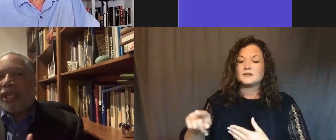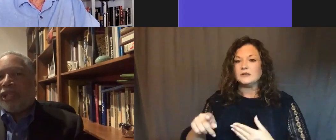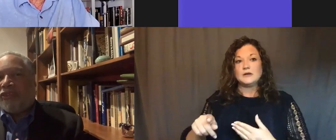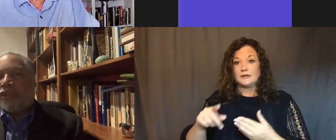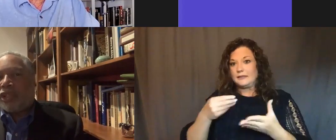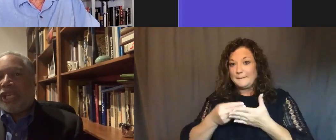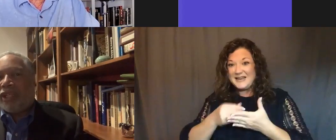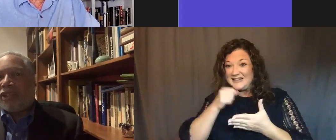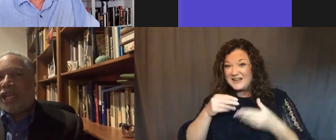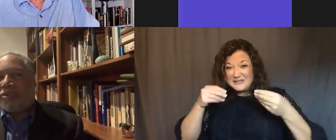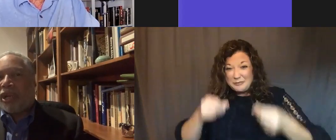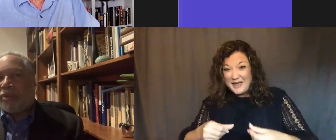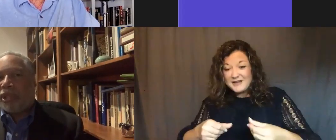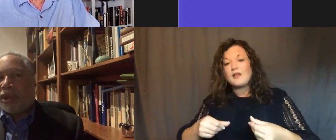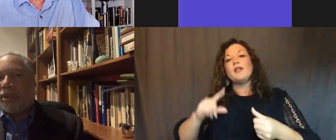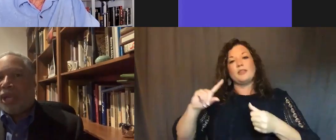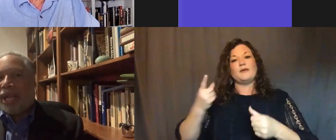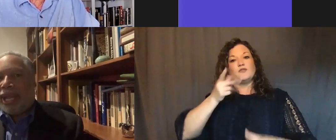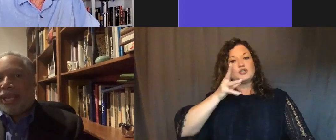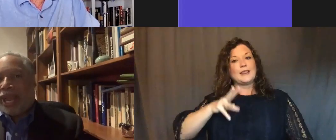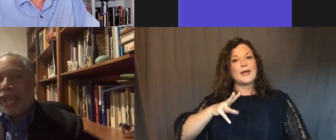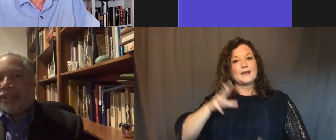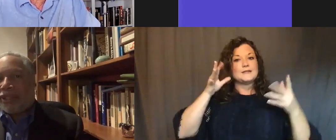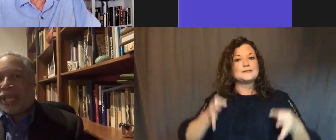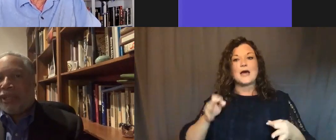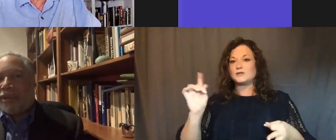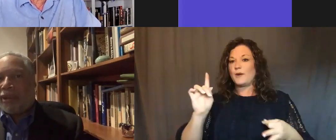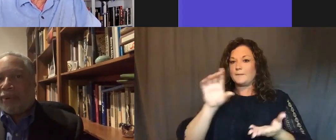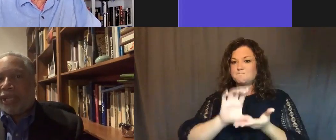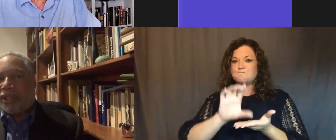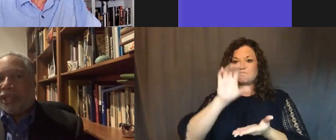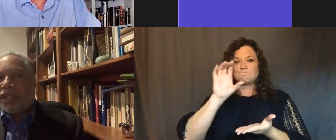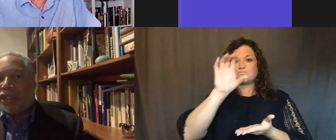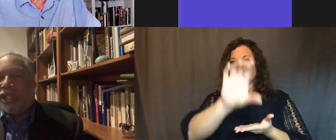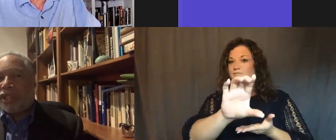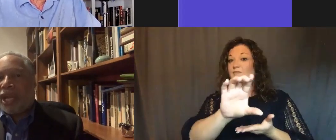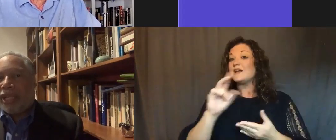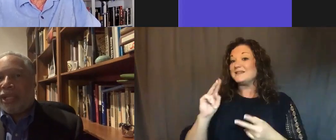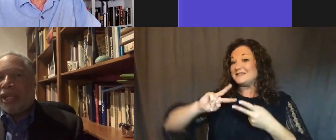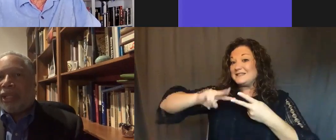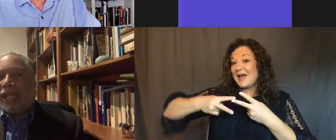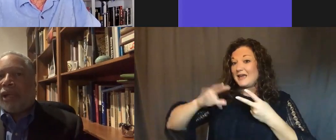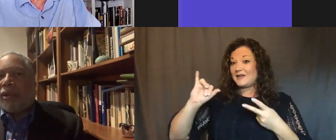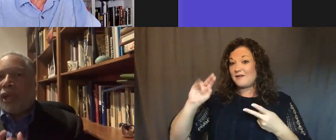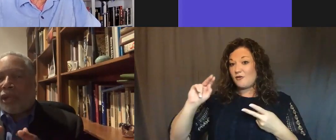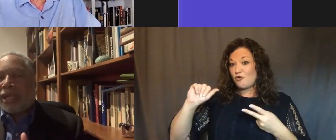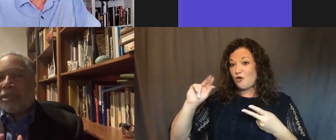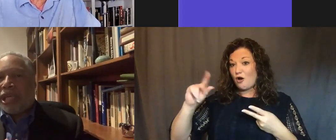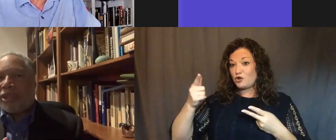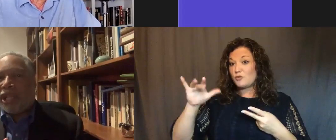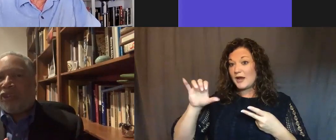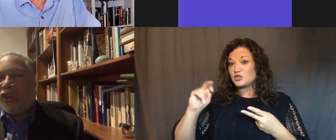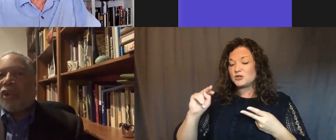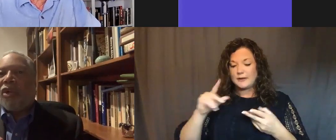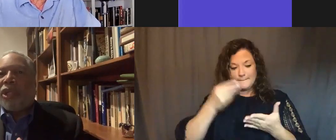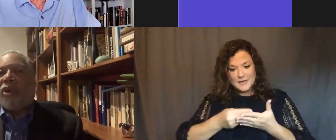spent, the first lady decides where it would go. And at the second inauguration, she decided that a lot of the